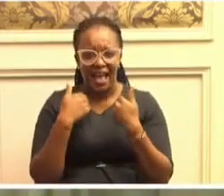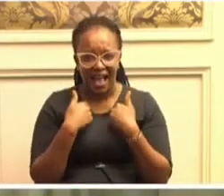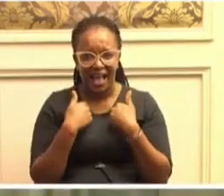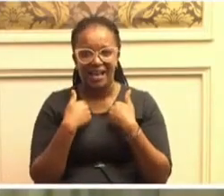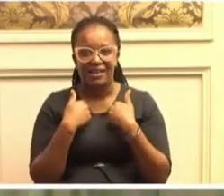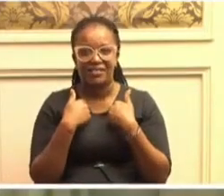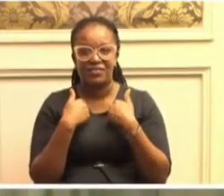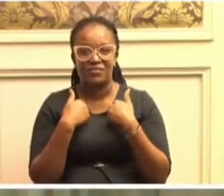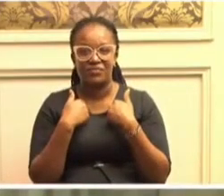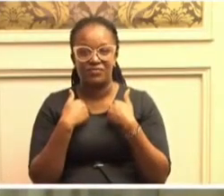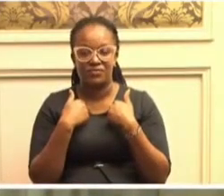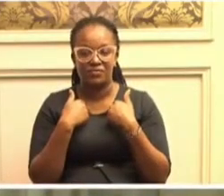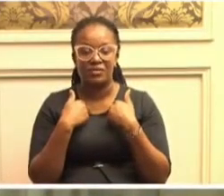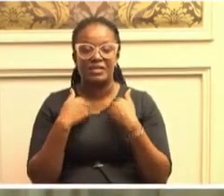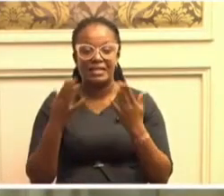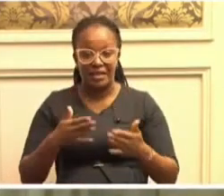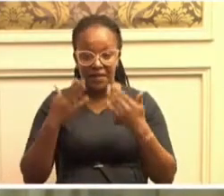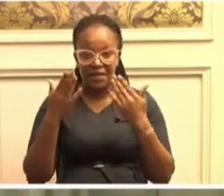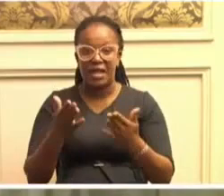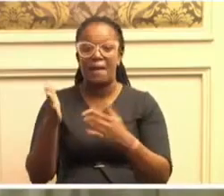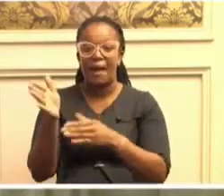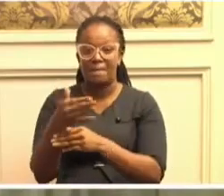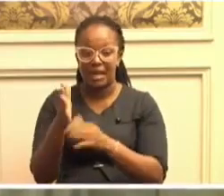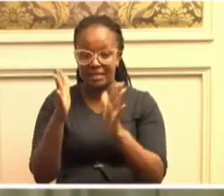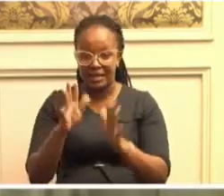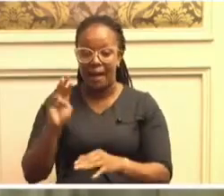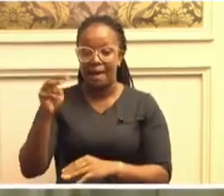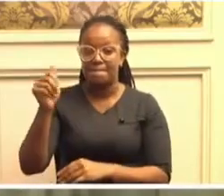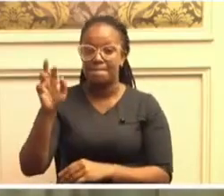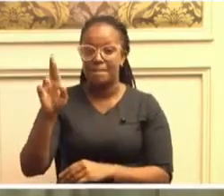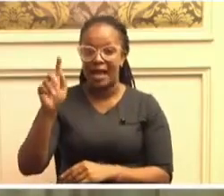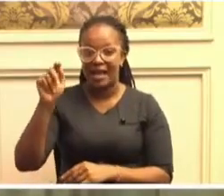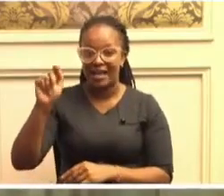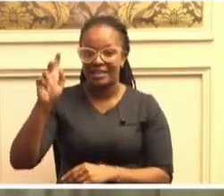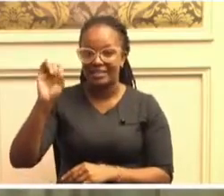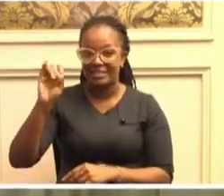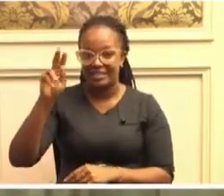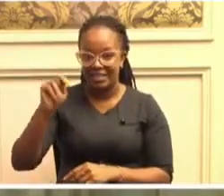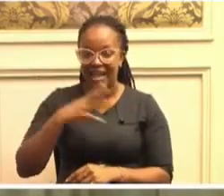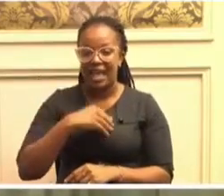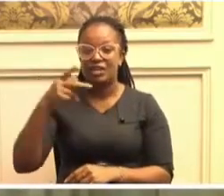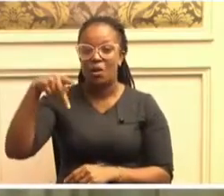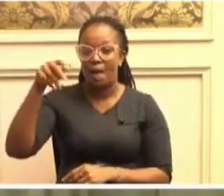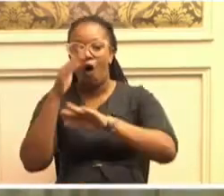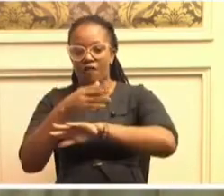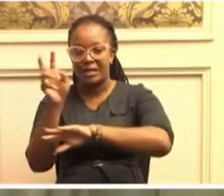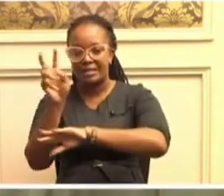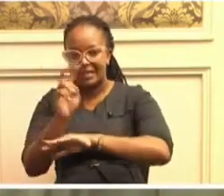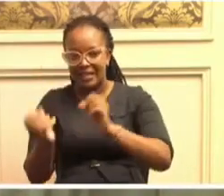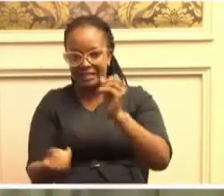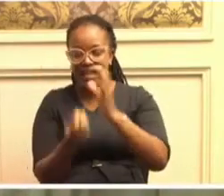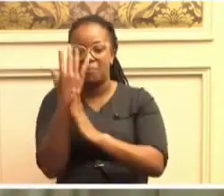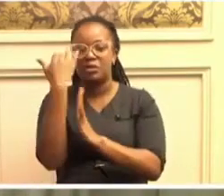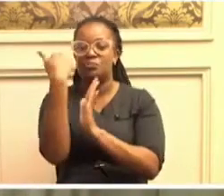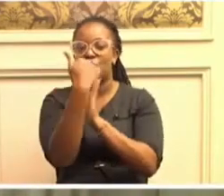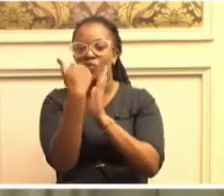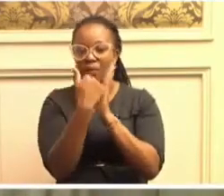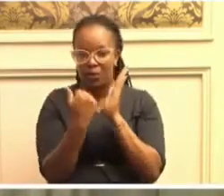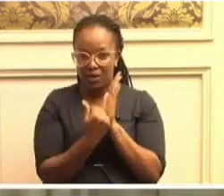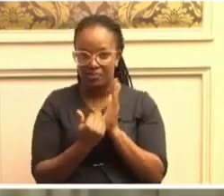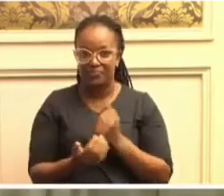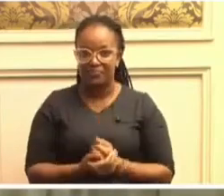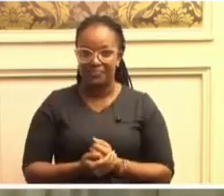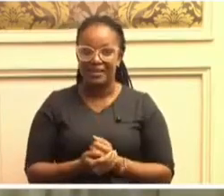Ambassador Martin Kimani and Mr. Paul Mwangi to observe, to oversee the establishment. Now,